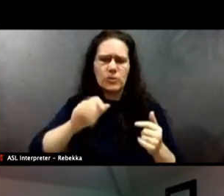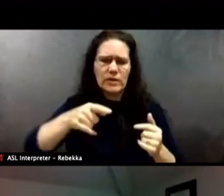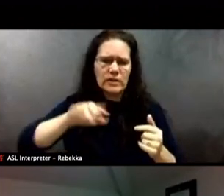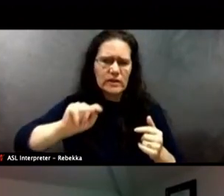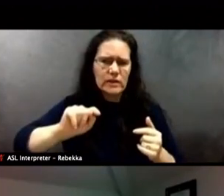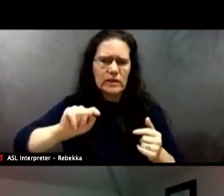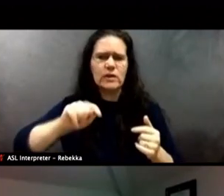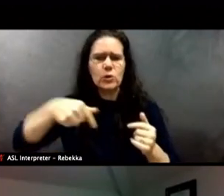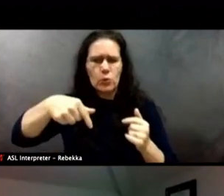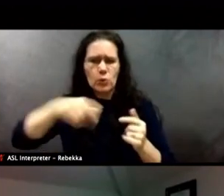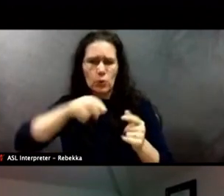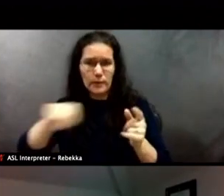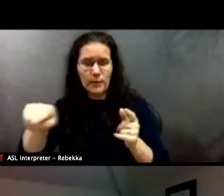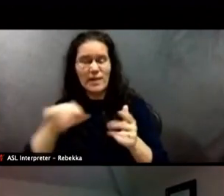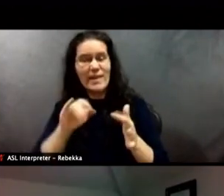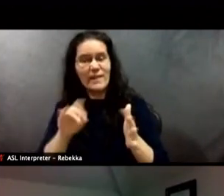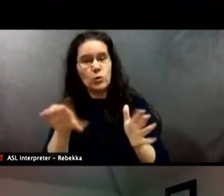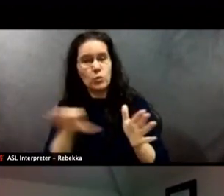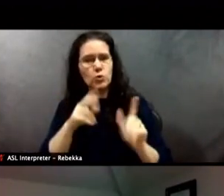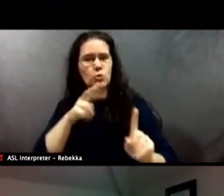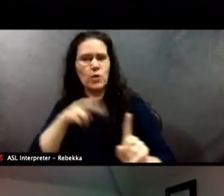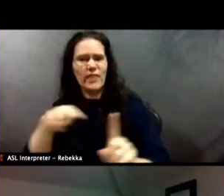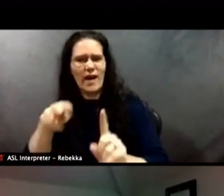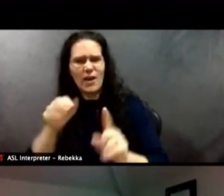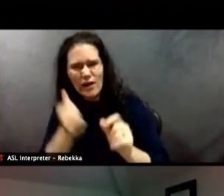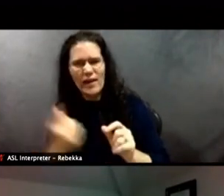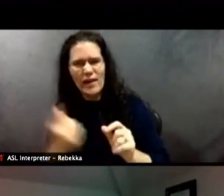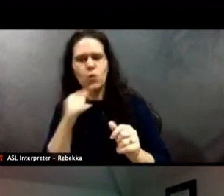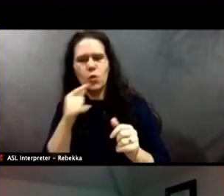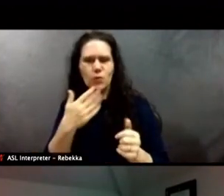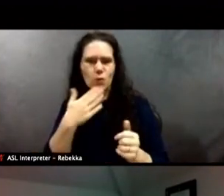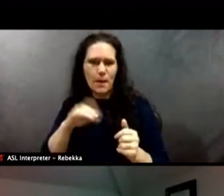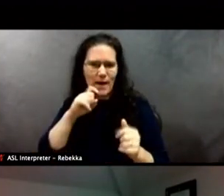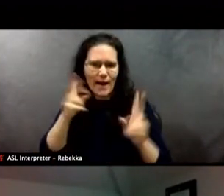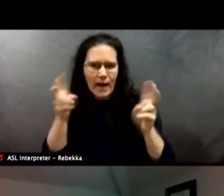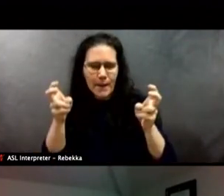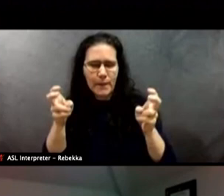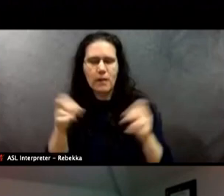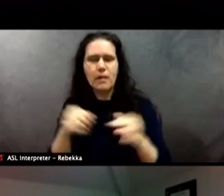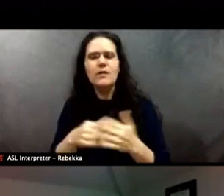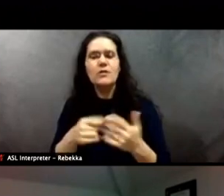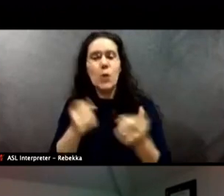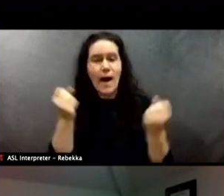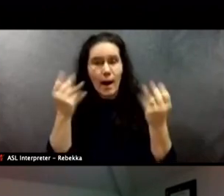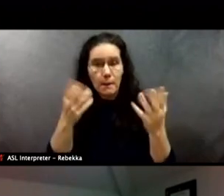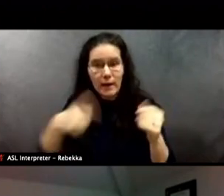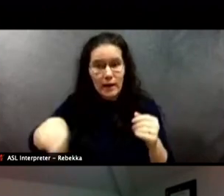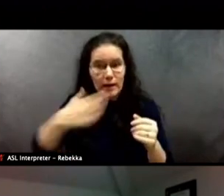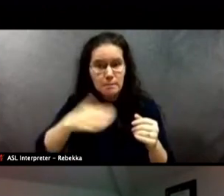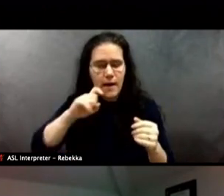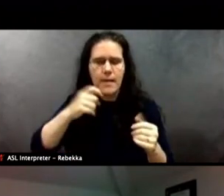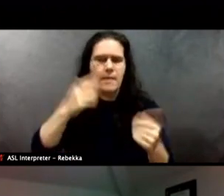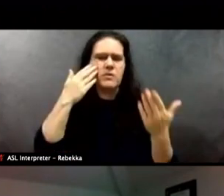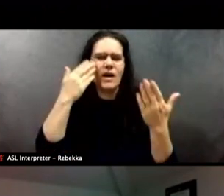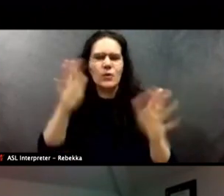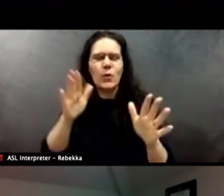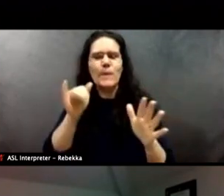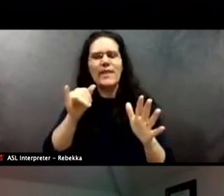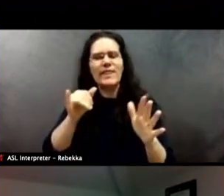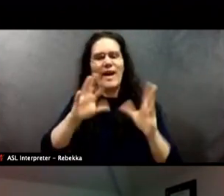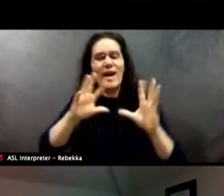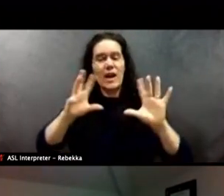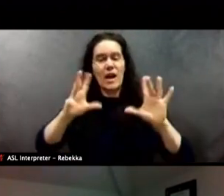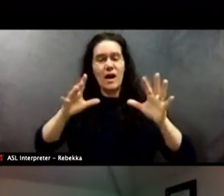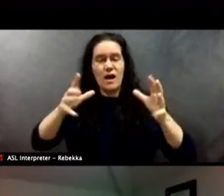tell me how many cops that is, that's a conversation to be had. But I think that's the culture Zane is talking about that when you can get away with that